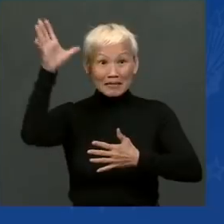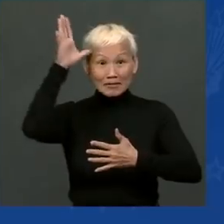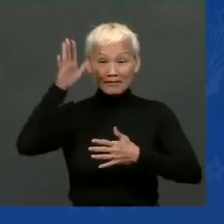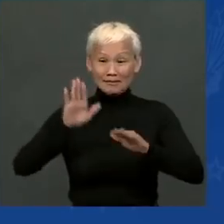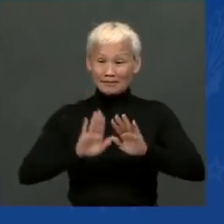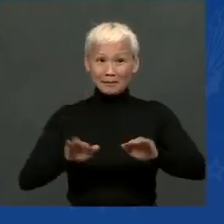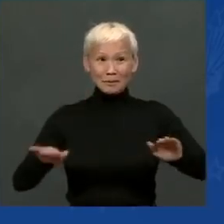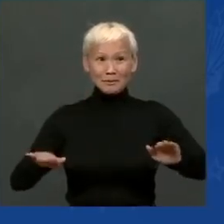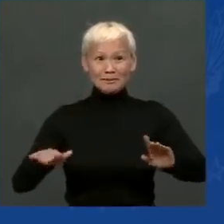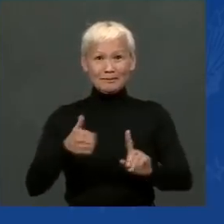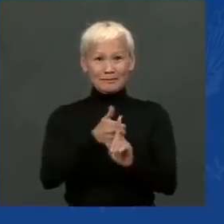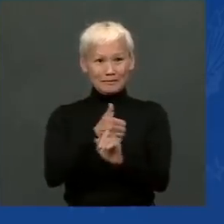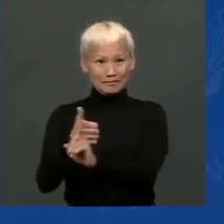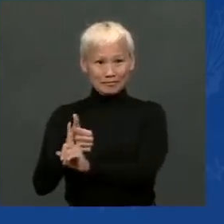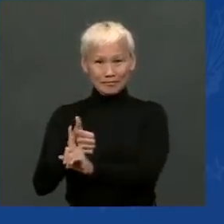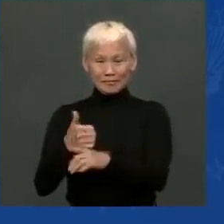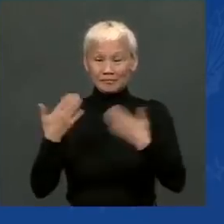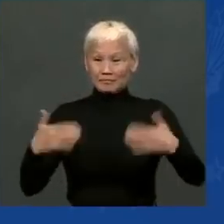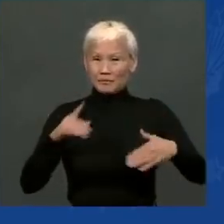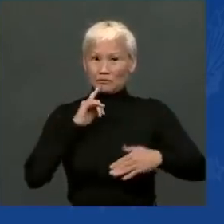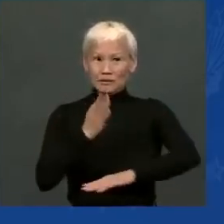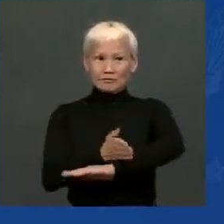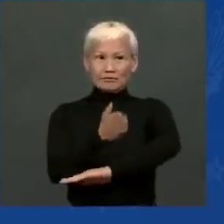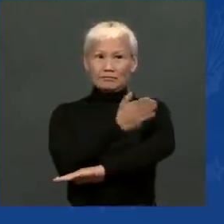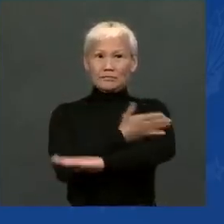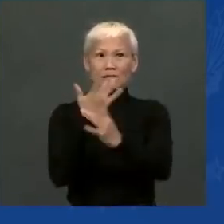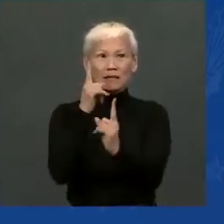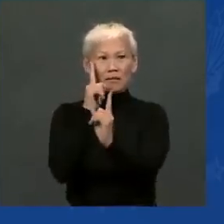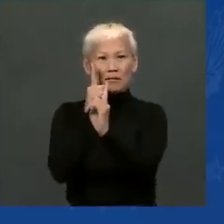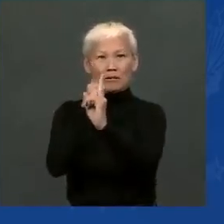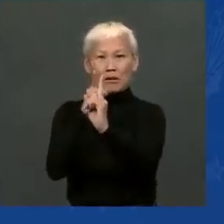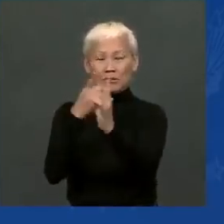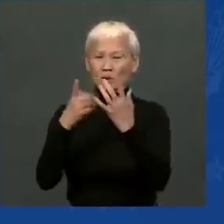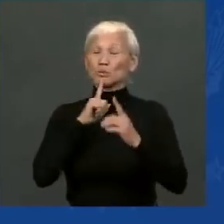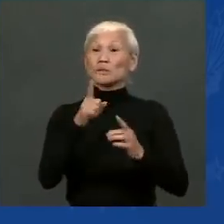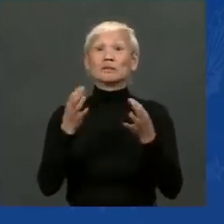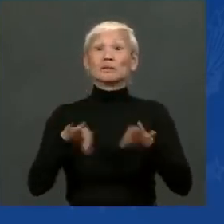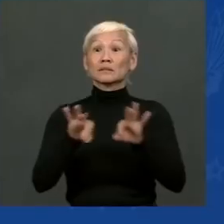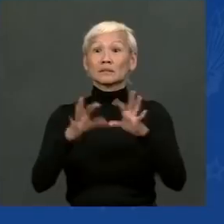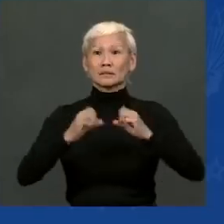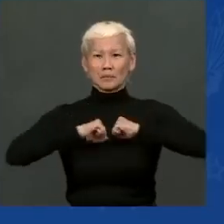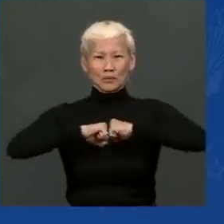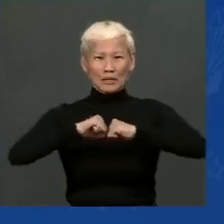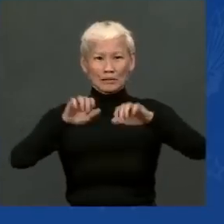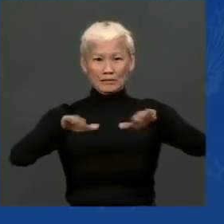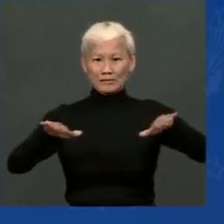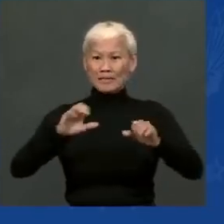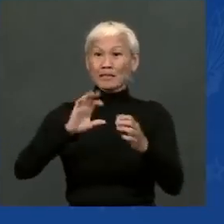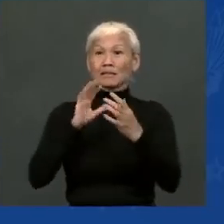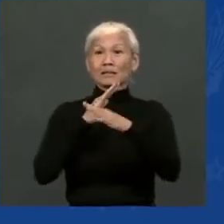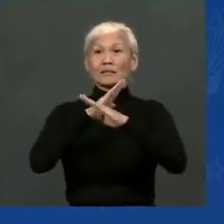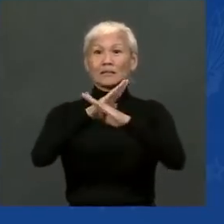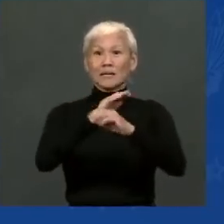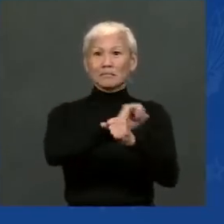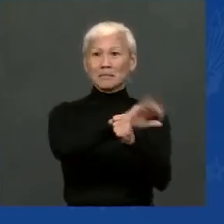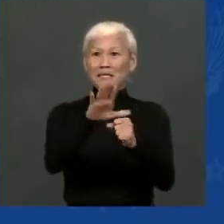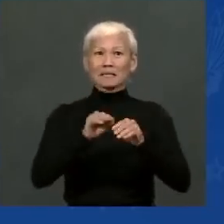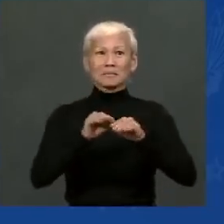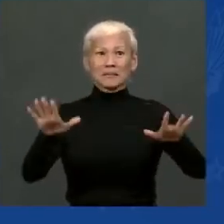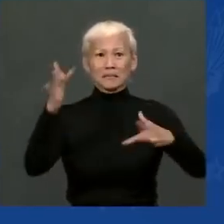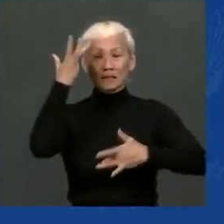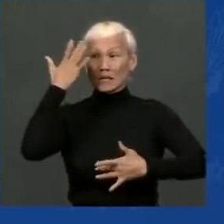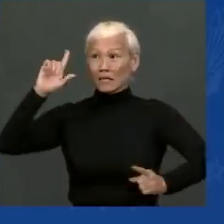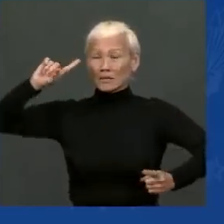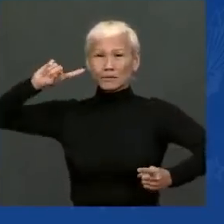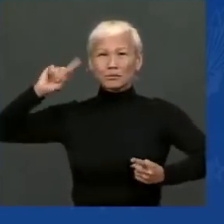a giant step forward to further accelerate our path out of this pandemic. After months of rigorous and independent scientific review,